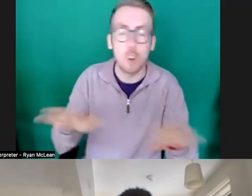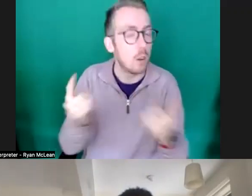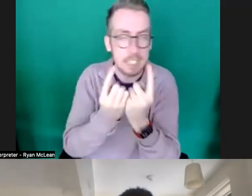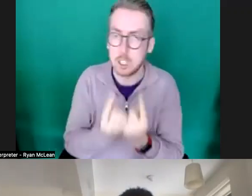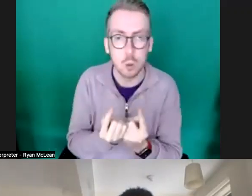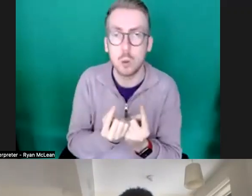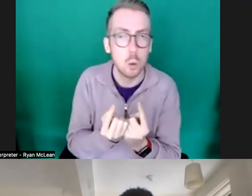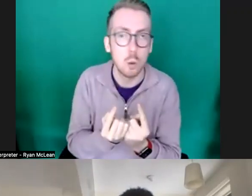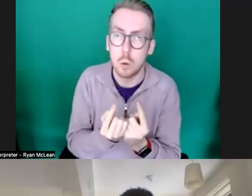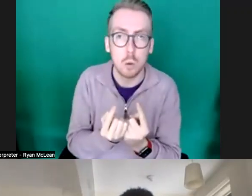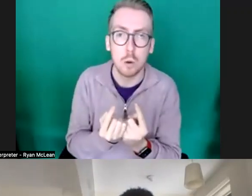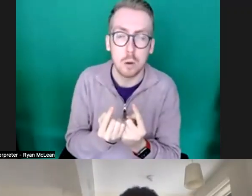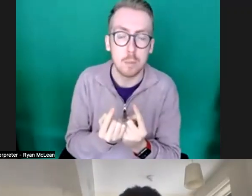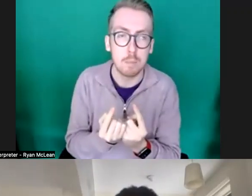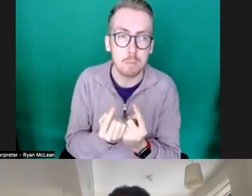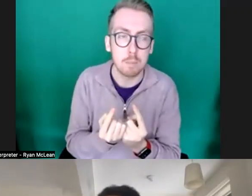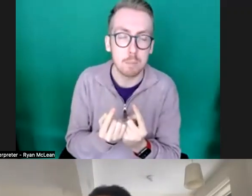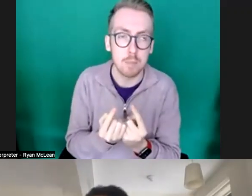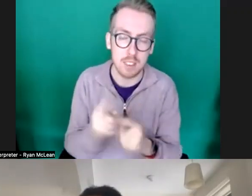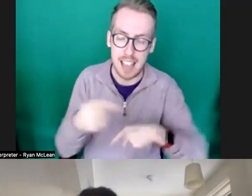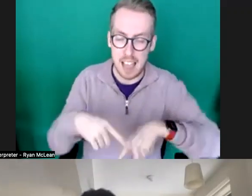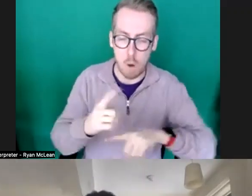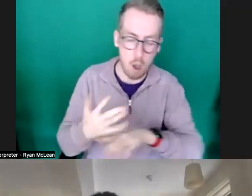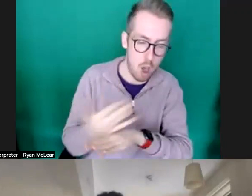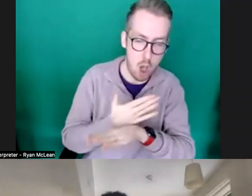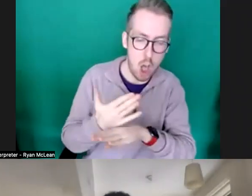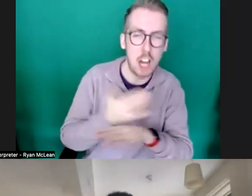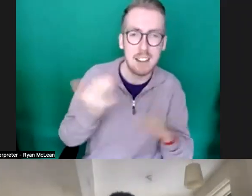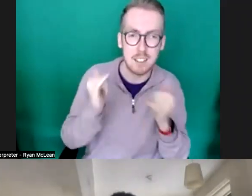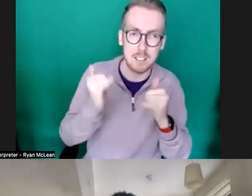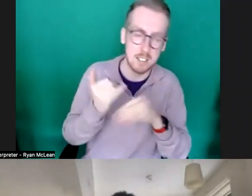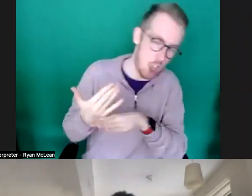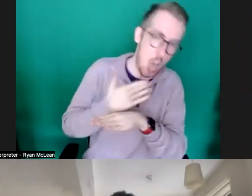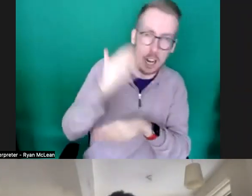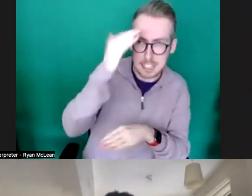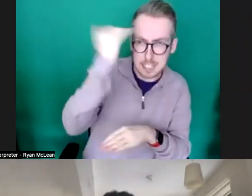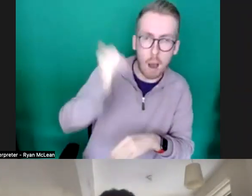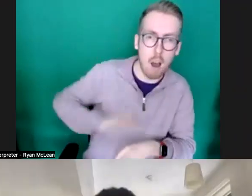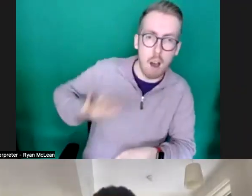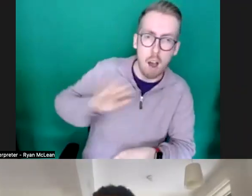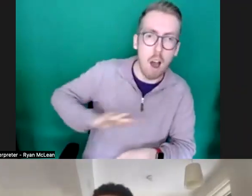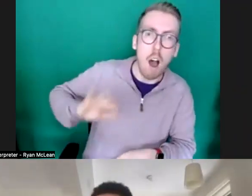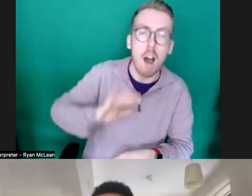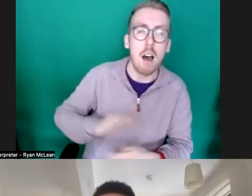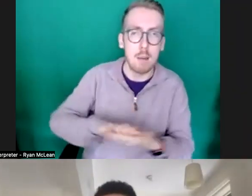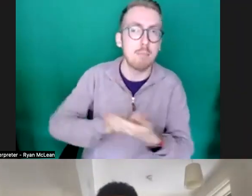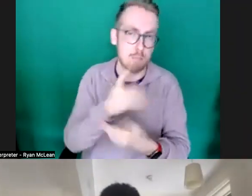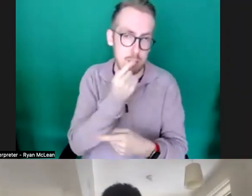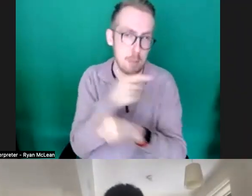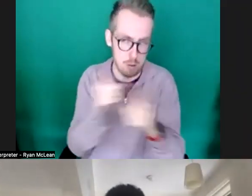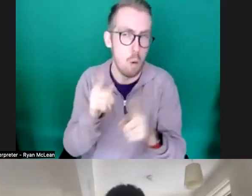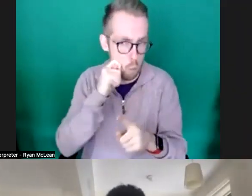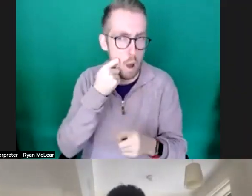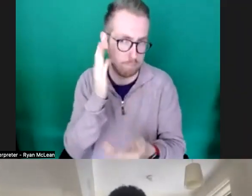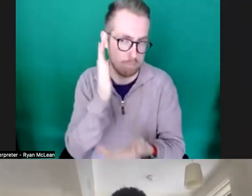that and because our earliest festivals are right at the start of the summer season it's probably more likely that you'd be performing at one of our